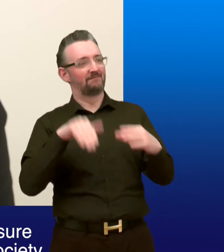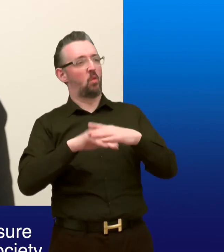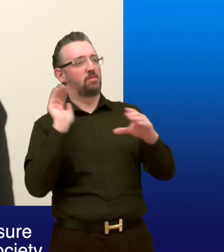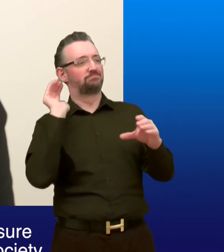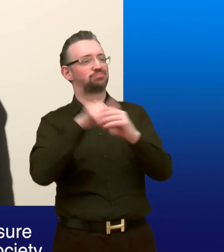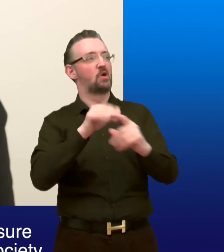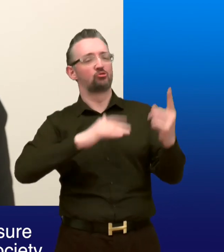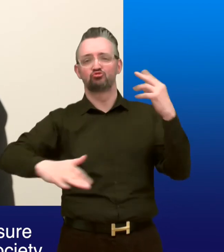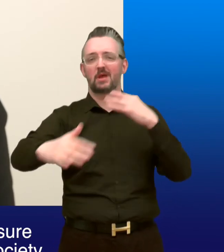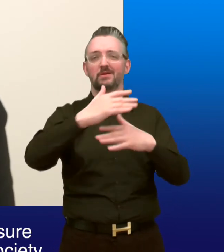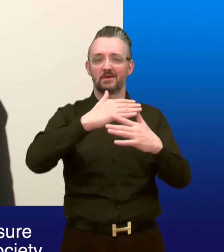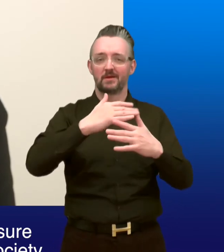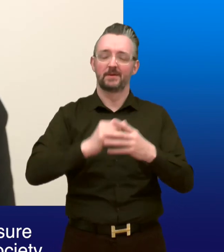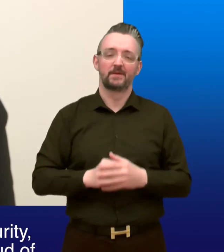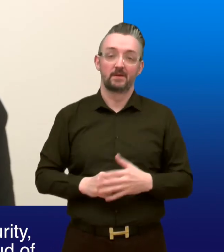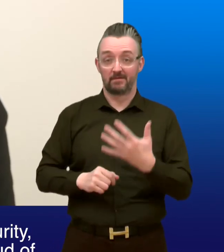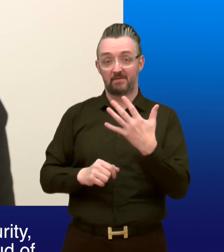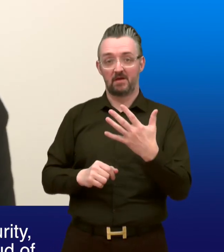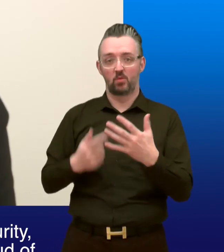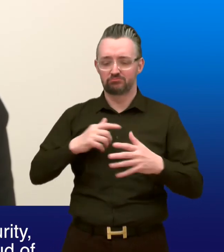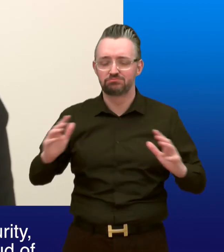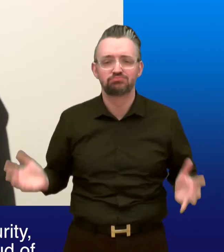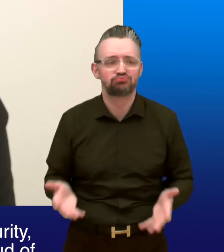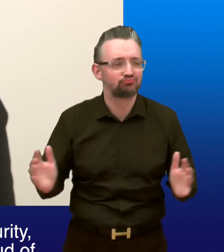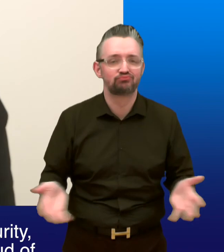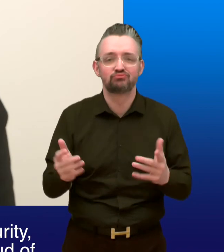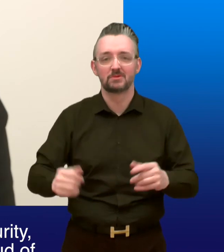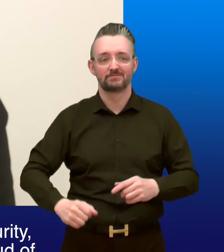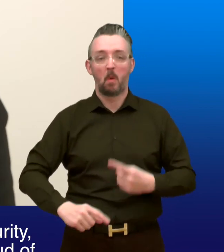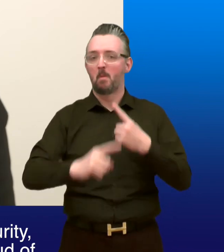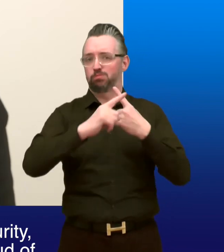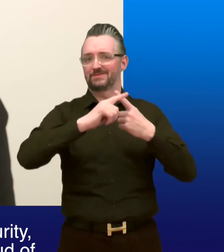25. 25. 25. 26.